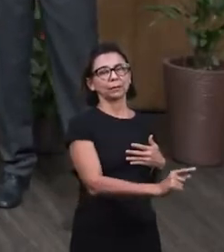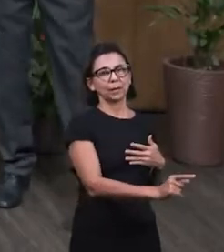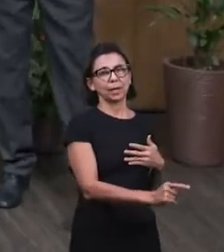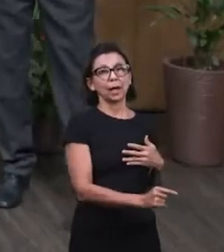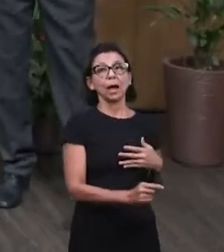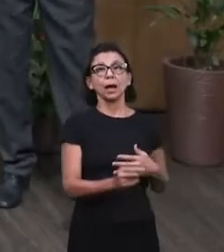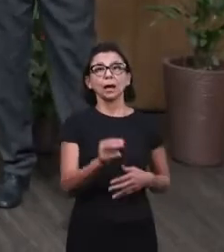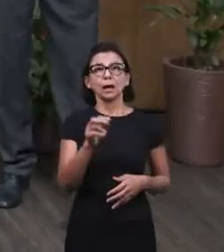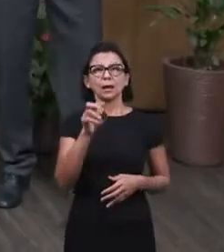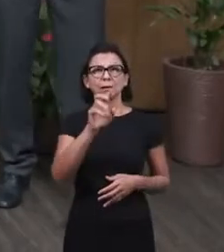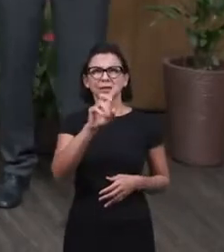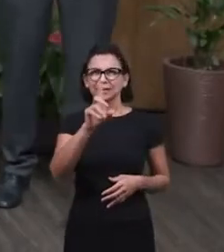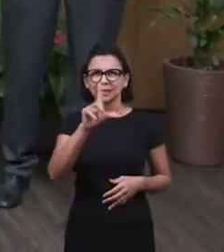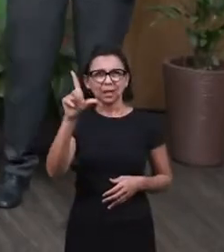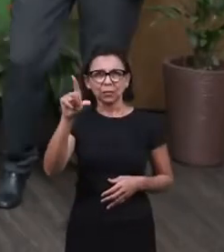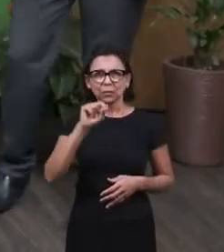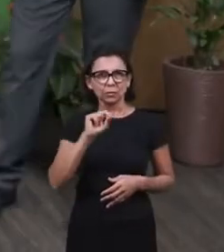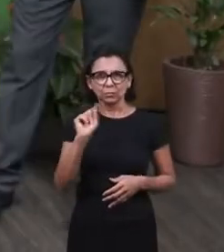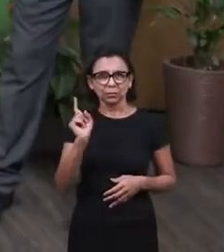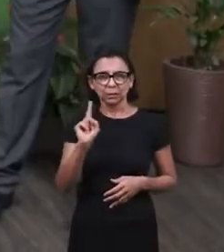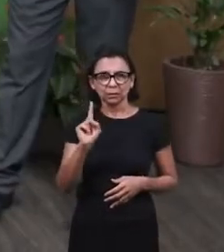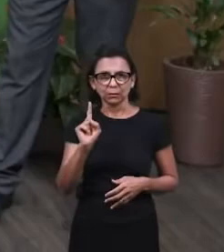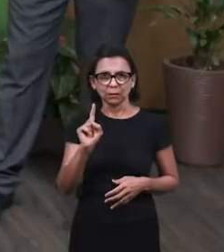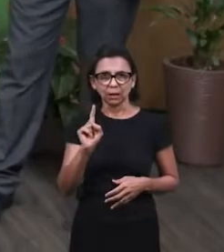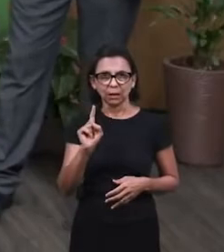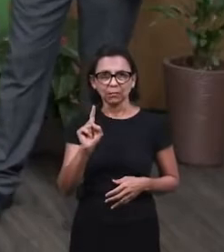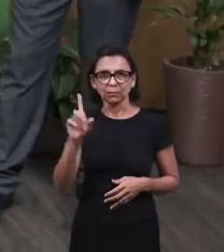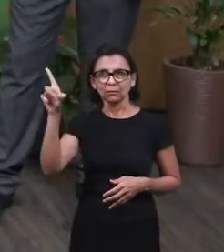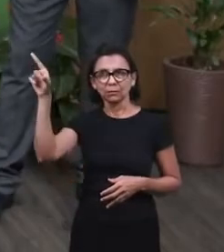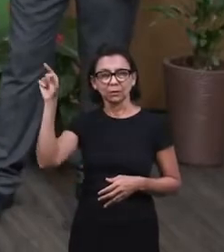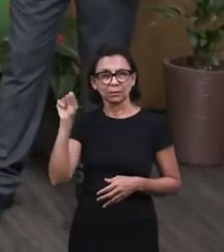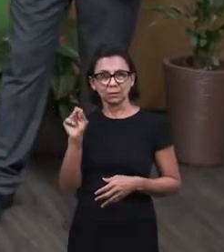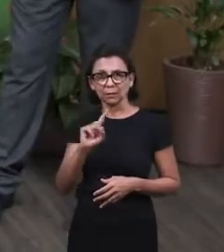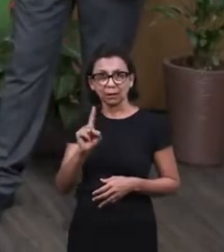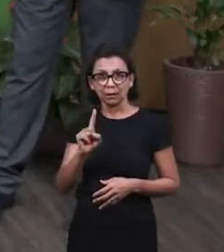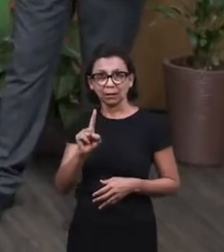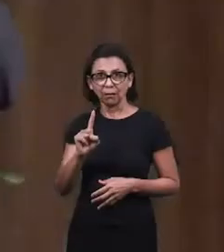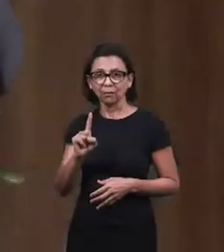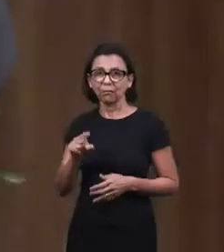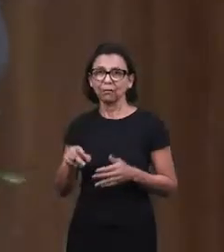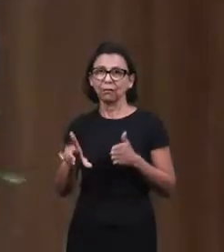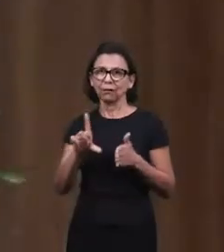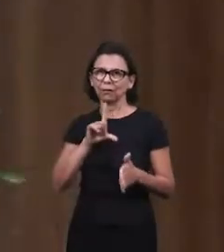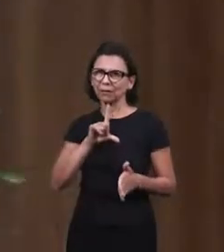but if you had not yet made your choice, if you had not yet